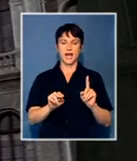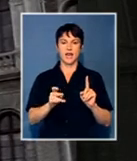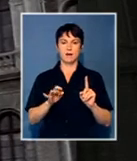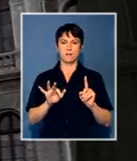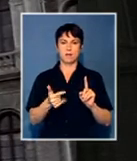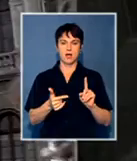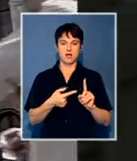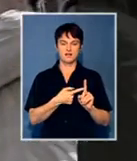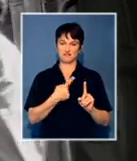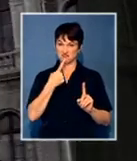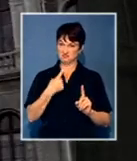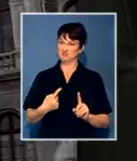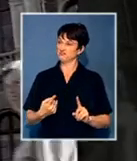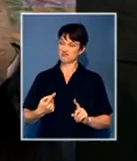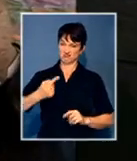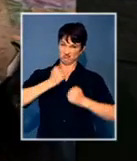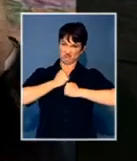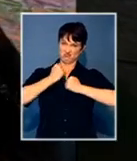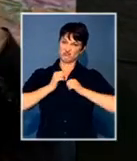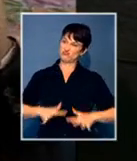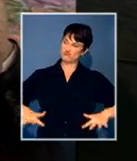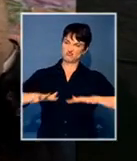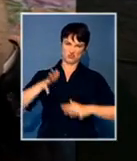stop the Afrikaner from obtaining their folk start.